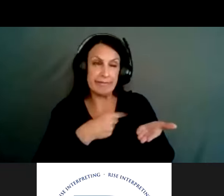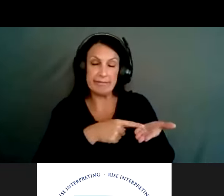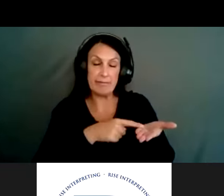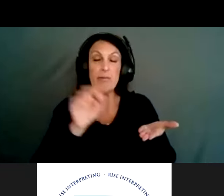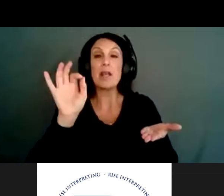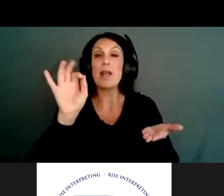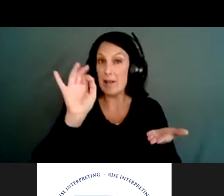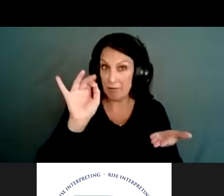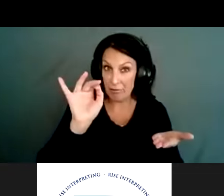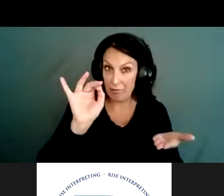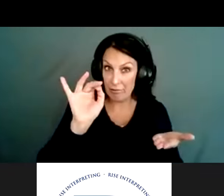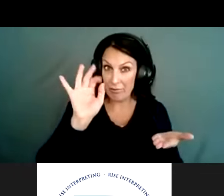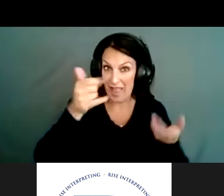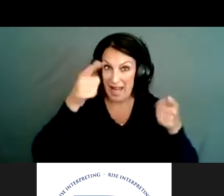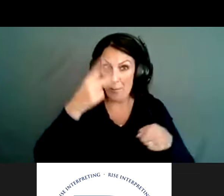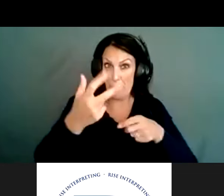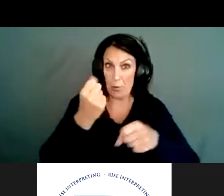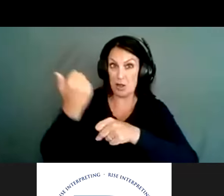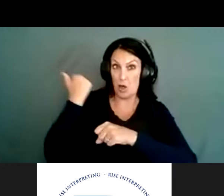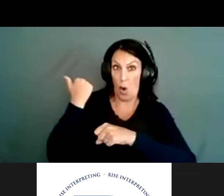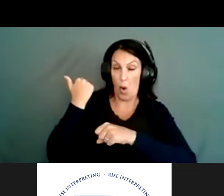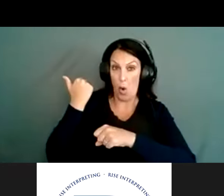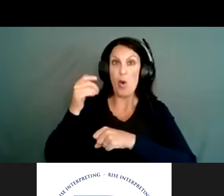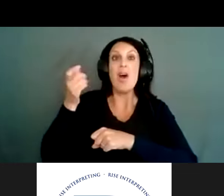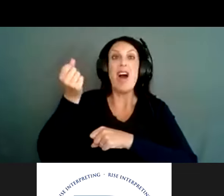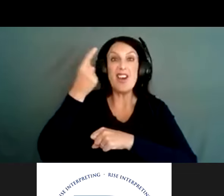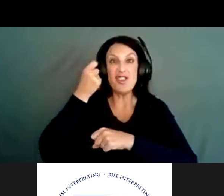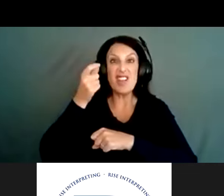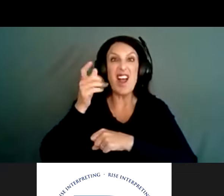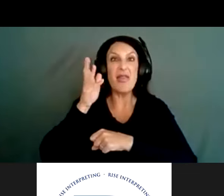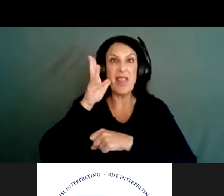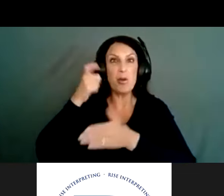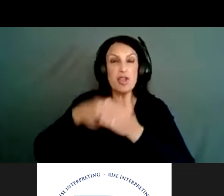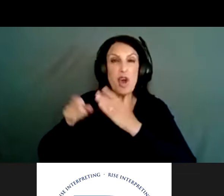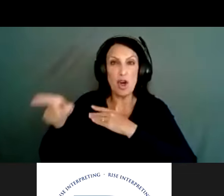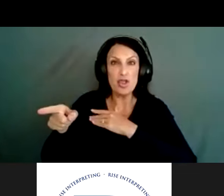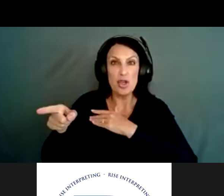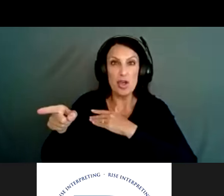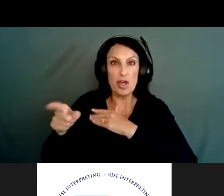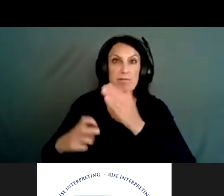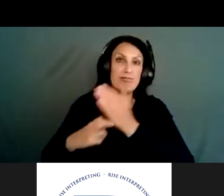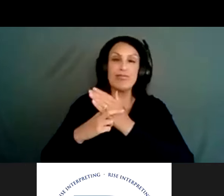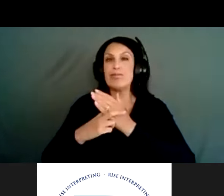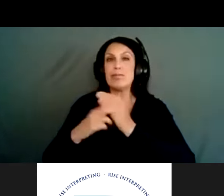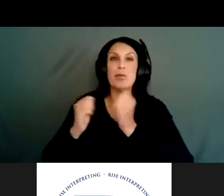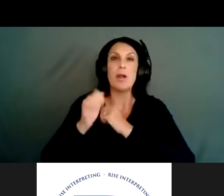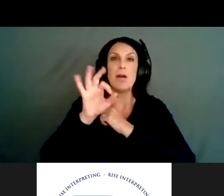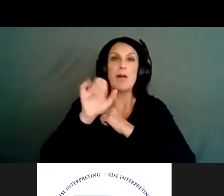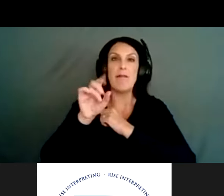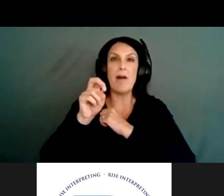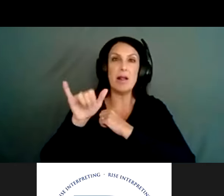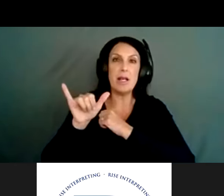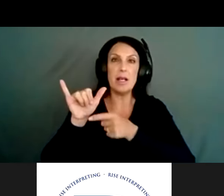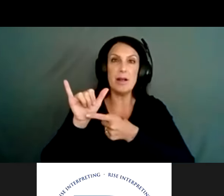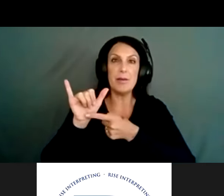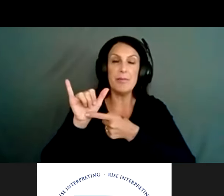that three years ago, that would have been a felony for her and a felony for me because you can't transfer firearms that way in California. have very strict